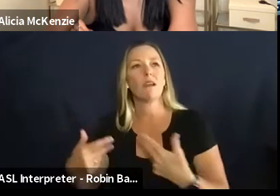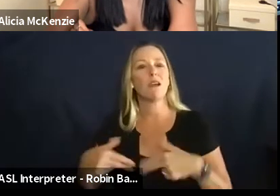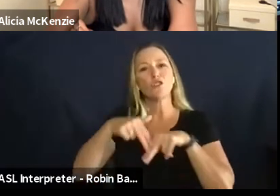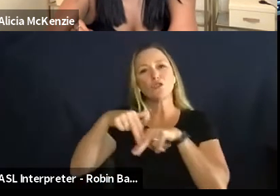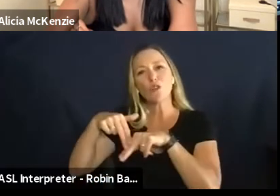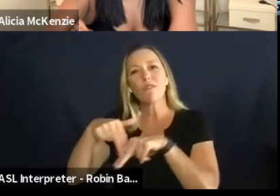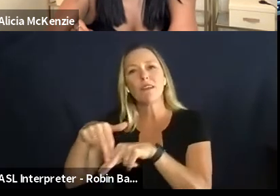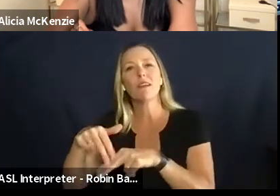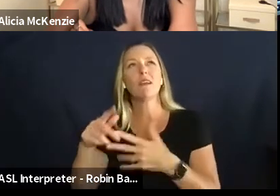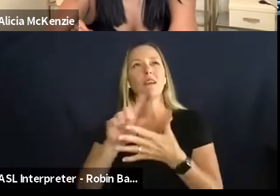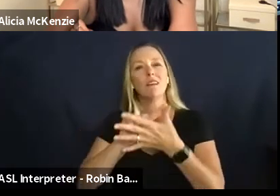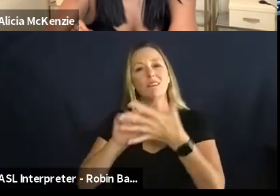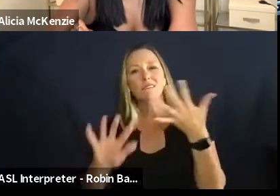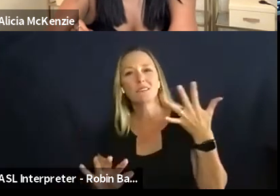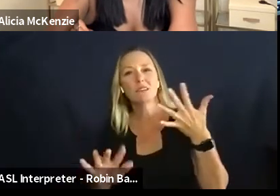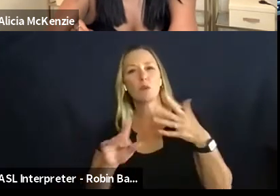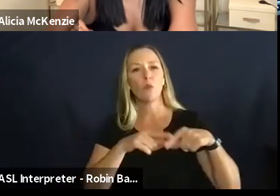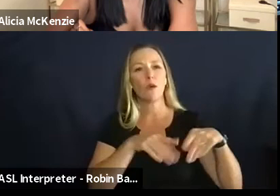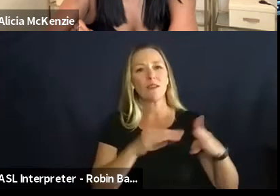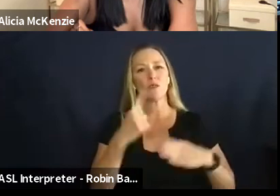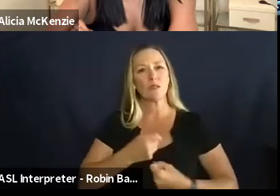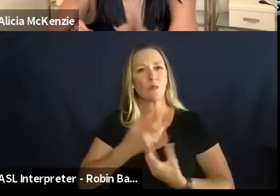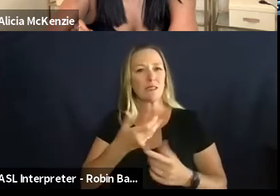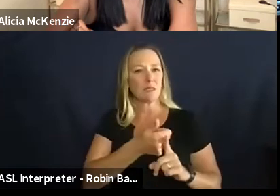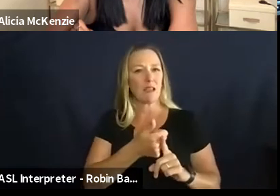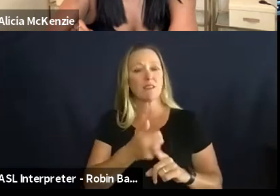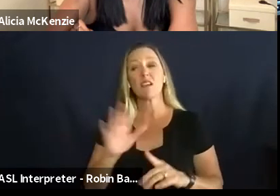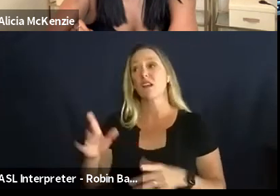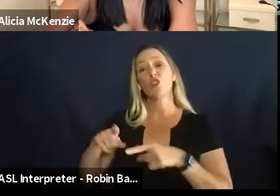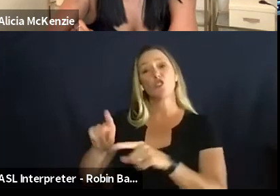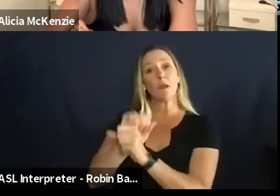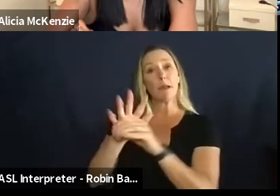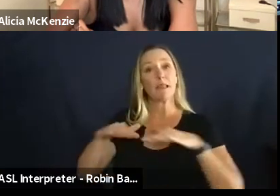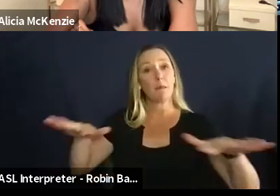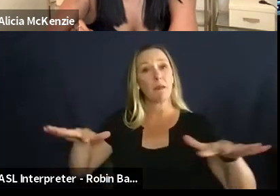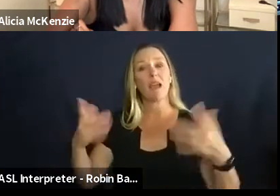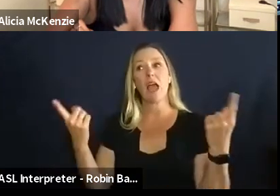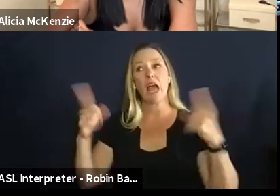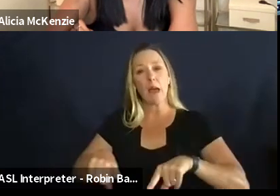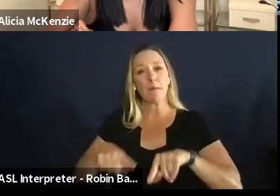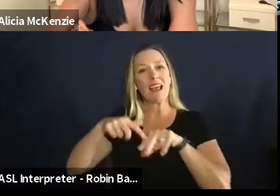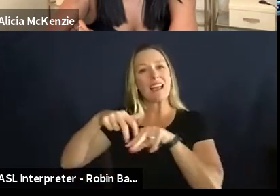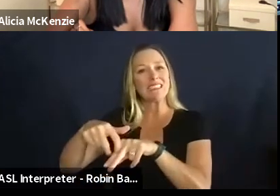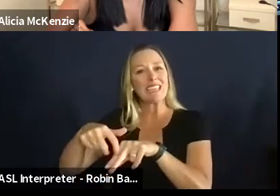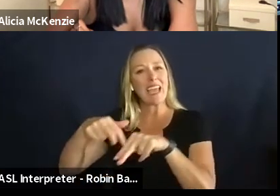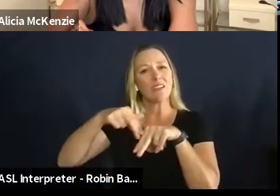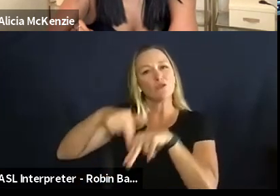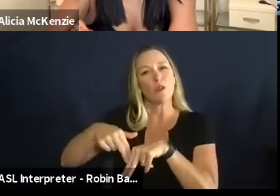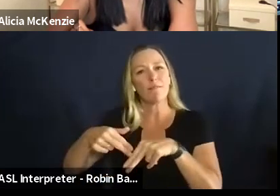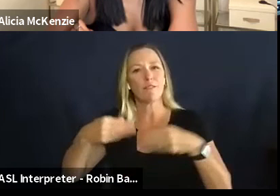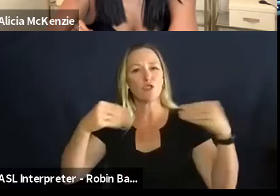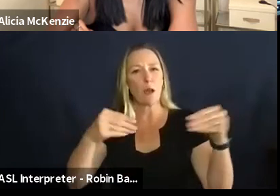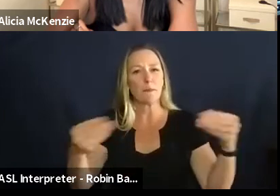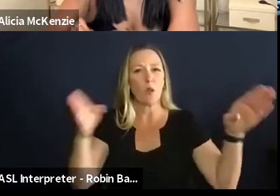and one example um i'll just say is that during the pandemic when a lot of the skate shops were shutting down and there was a lot of just social